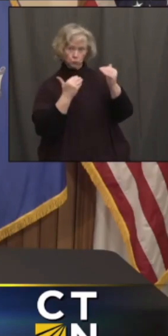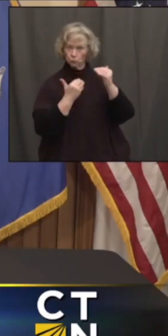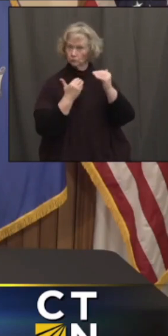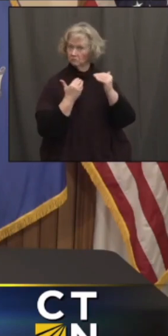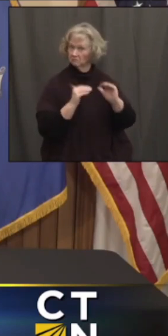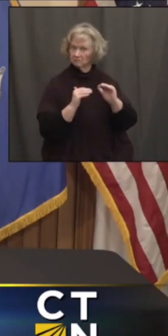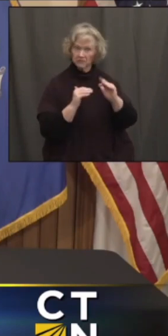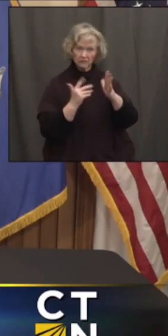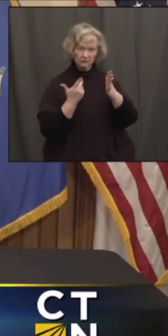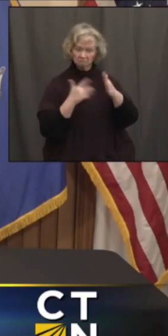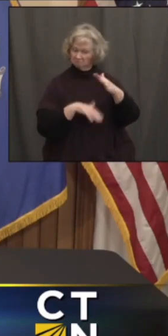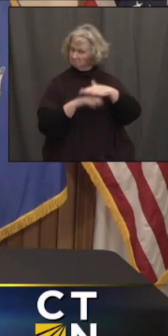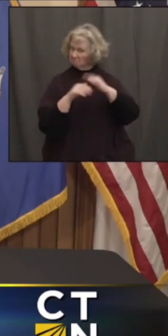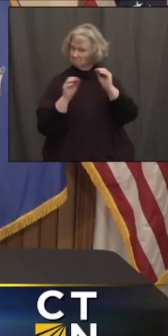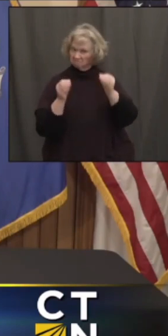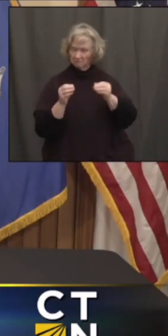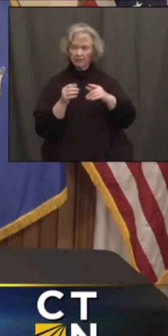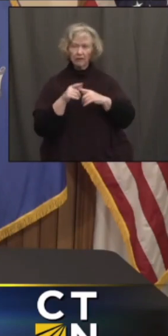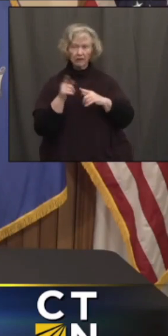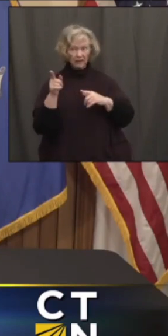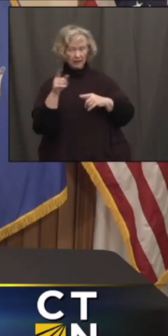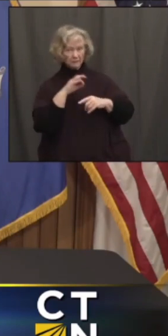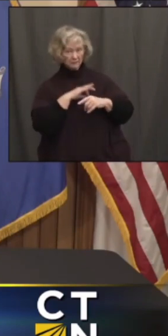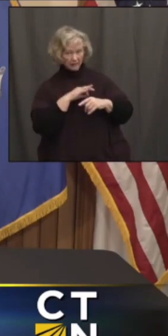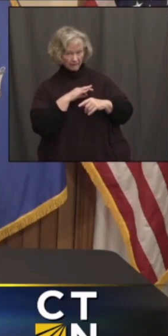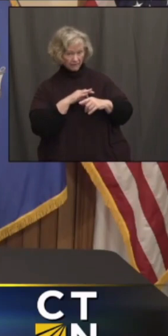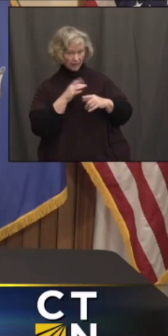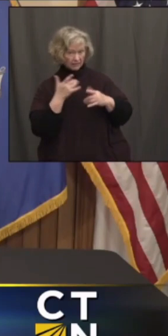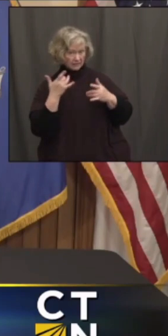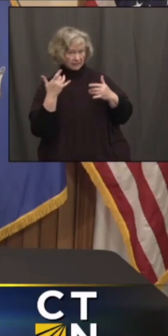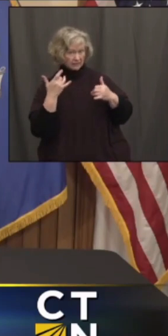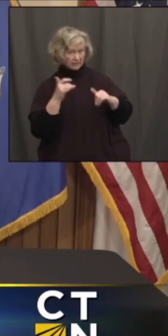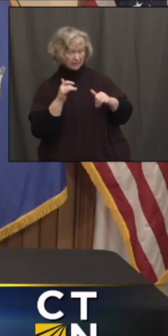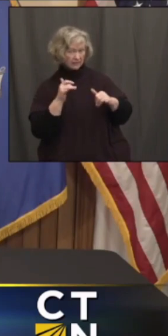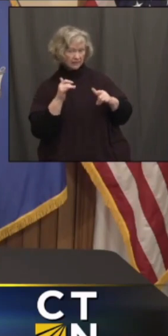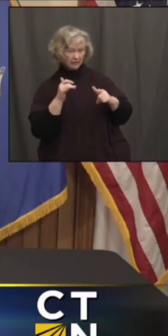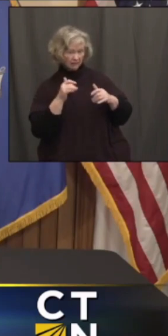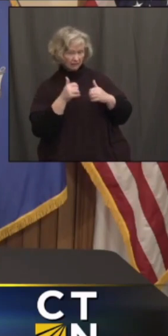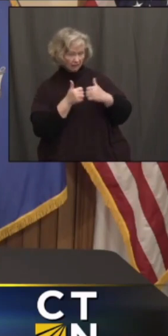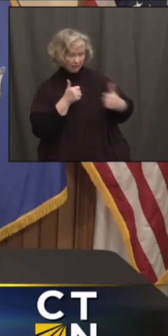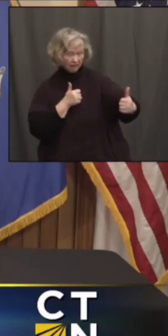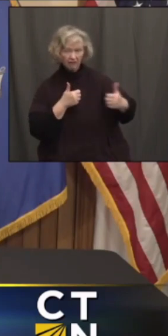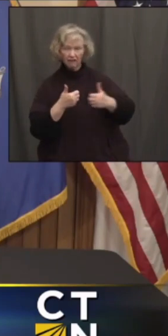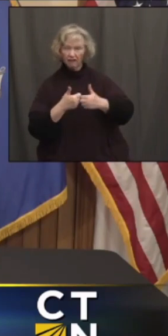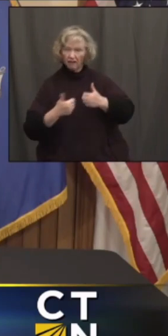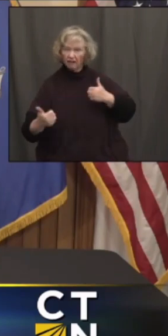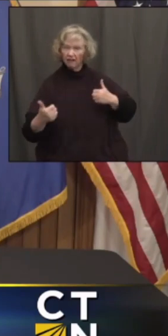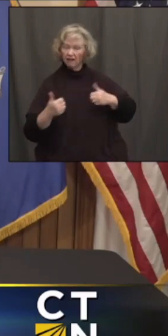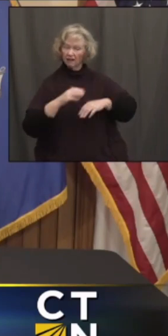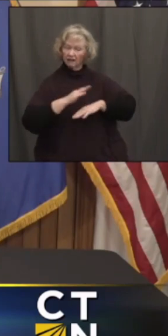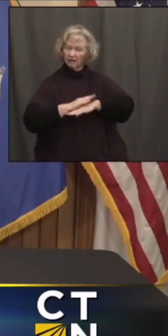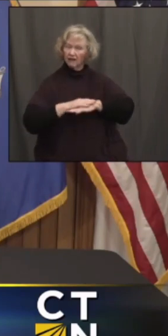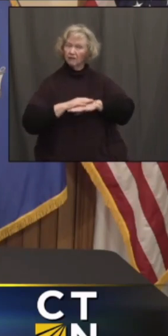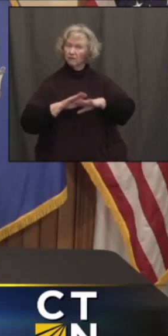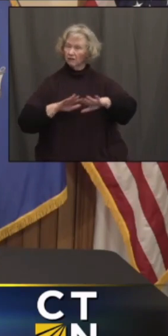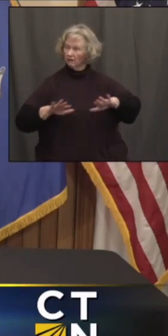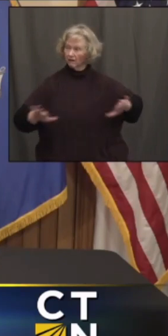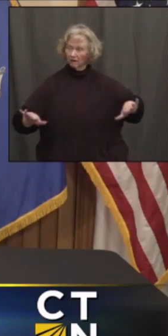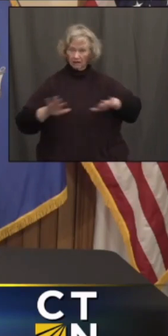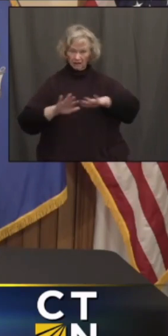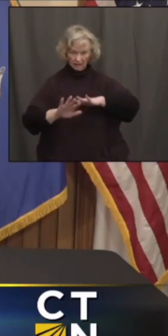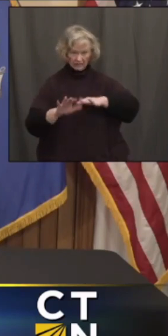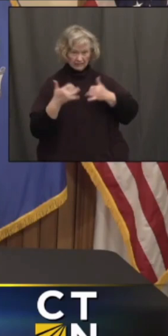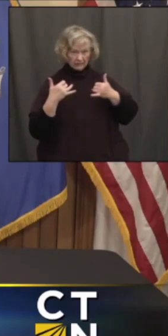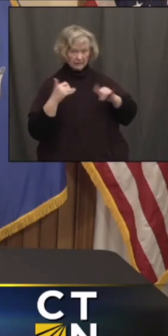is it still a benefit to restaurants if they have to maintain the distance they already have with their tables and chairs and things like that? Do you see